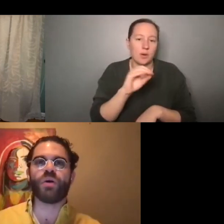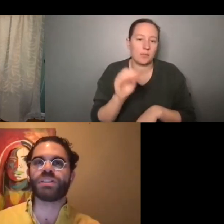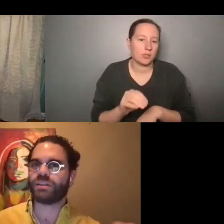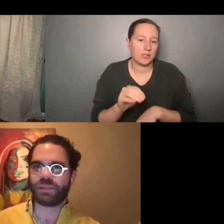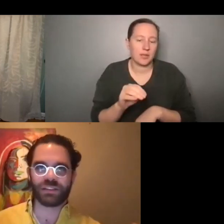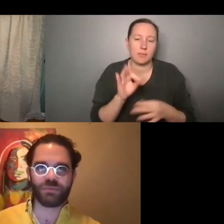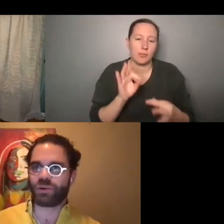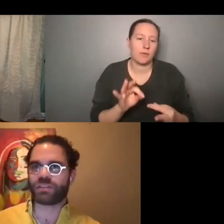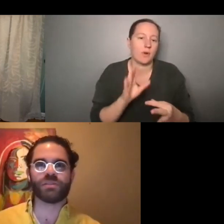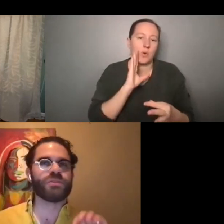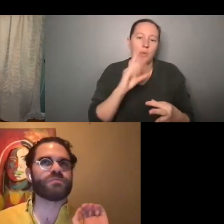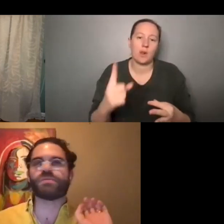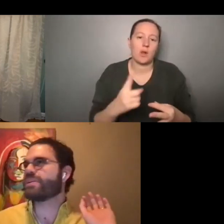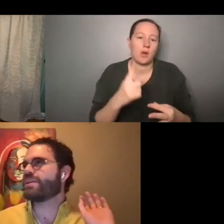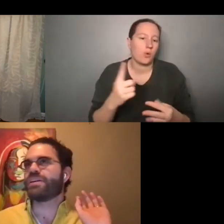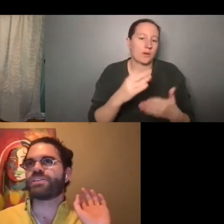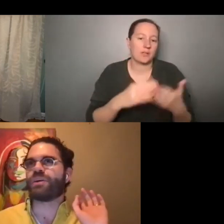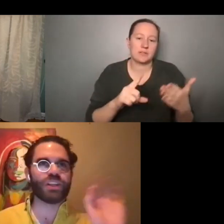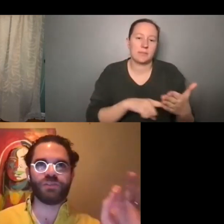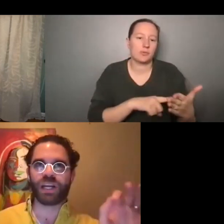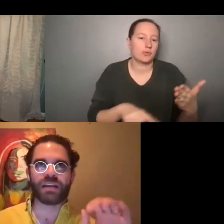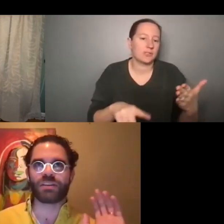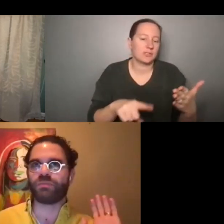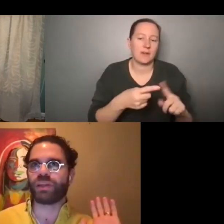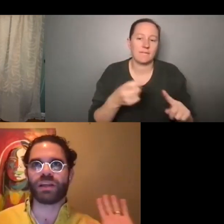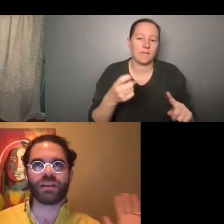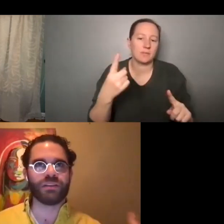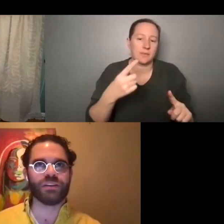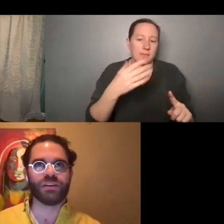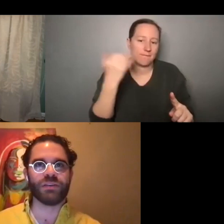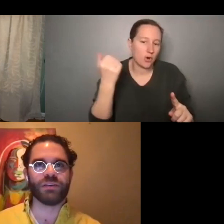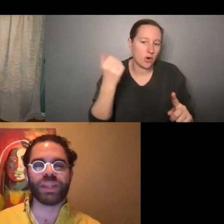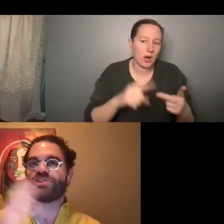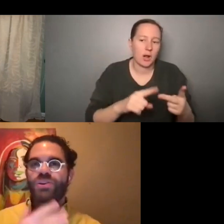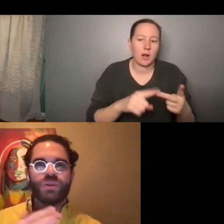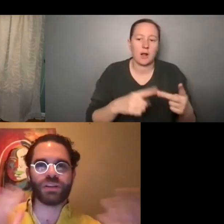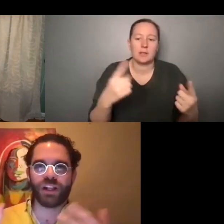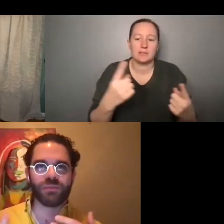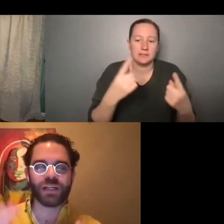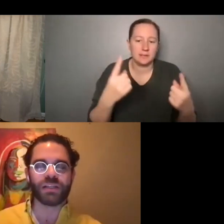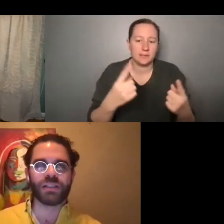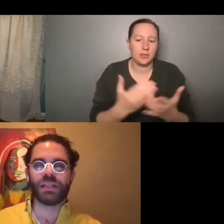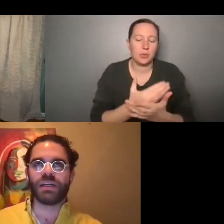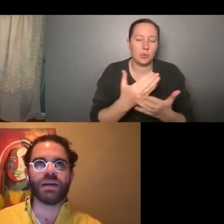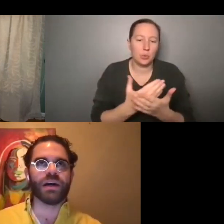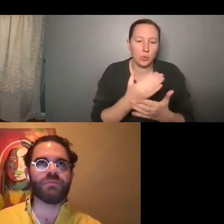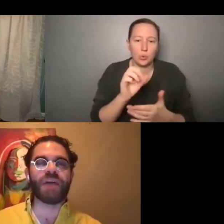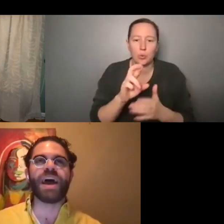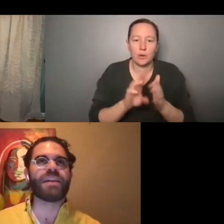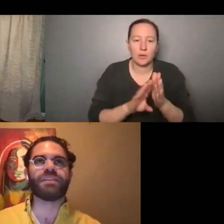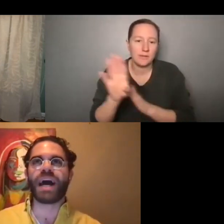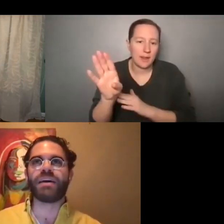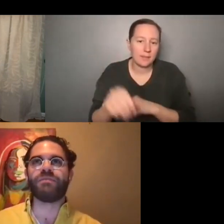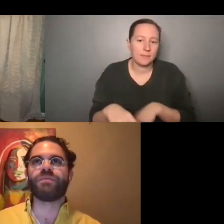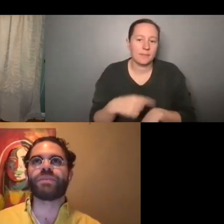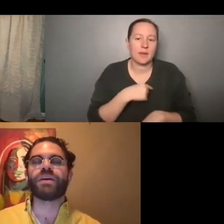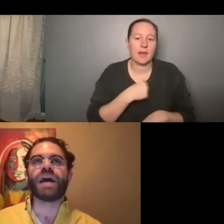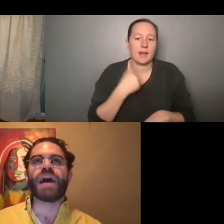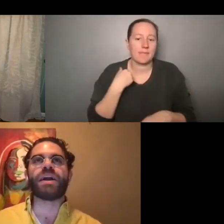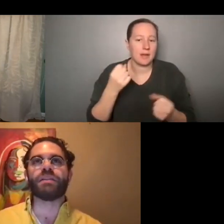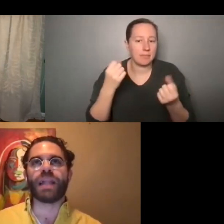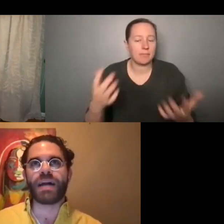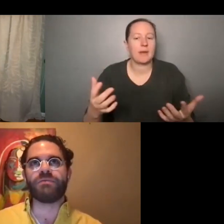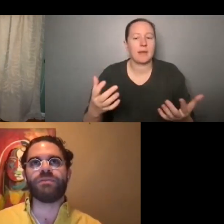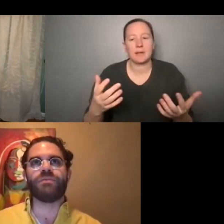will be. There's always going to be some criticism, something you forgot, something that is new and developing. Um, I've had a lot of,